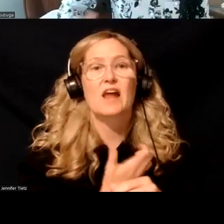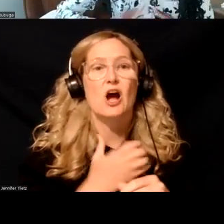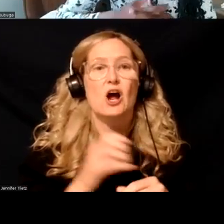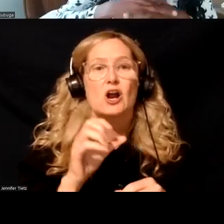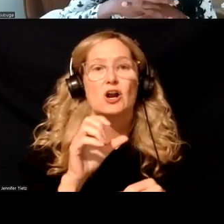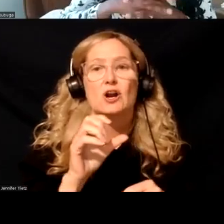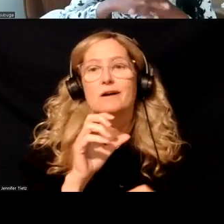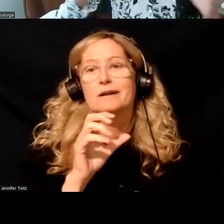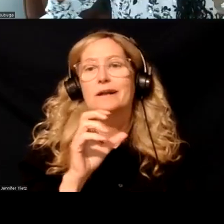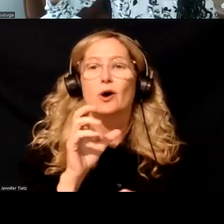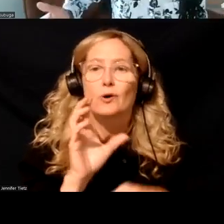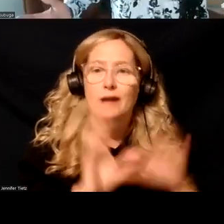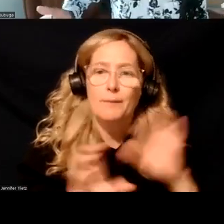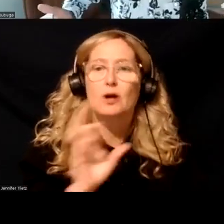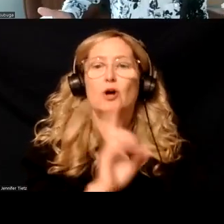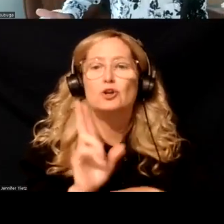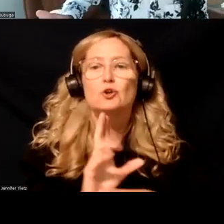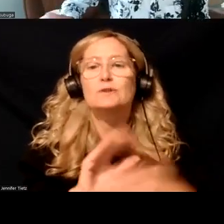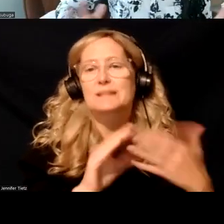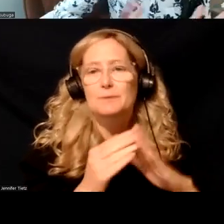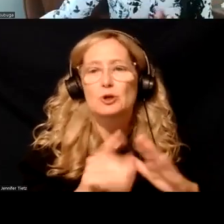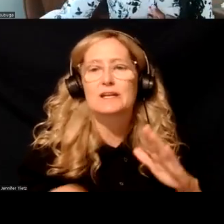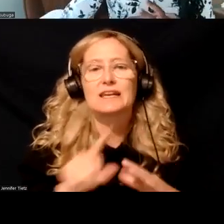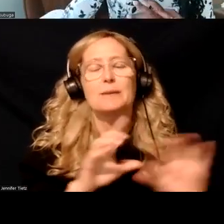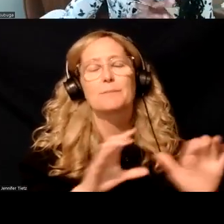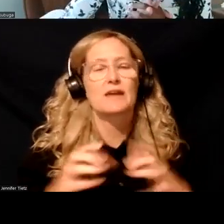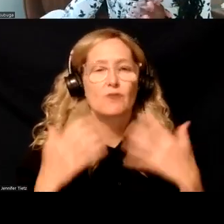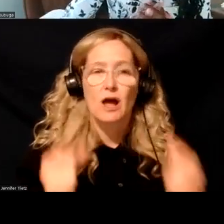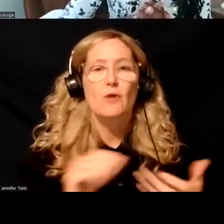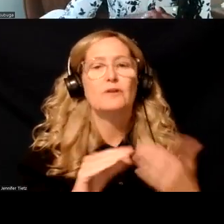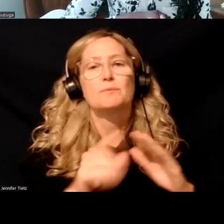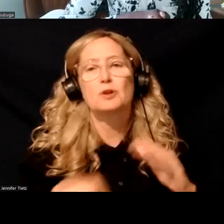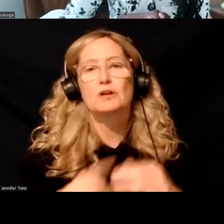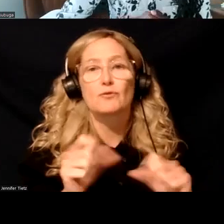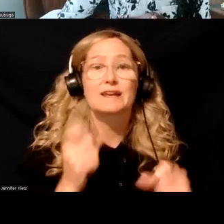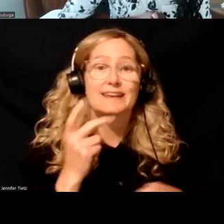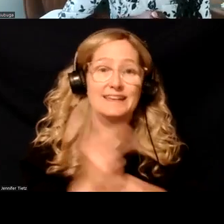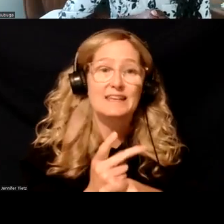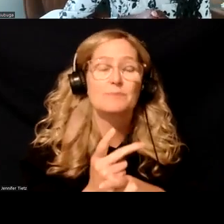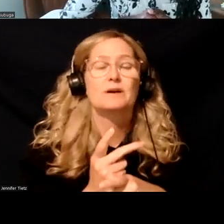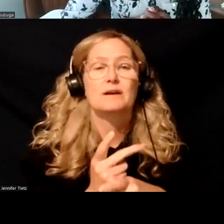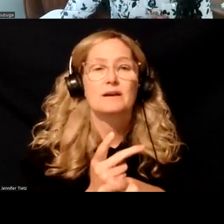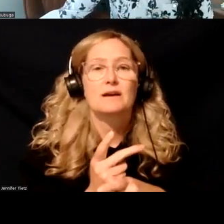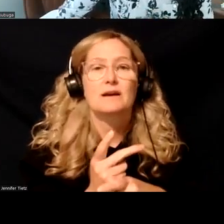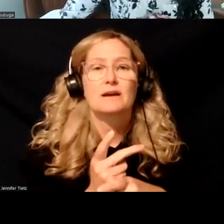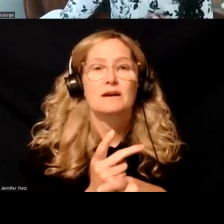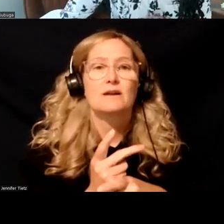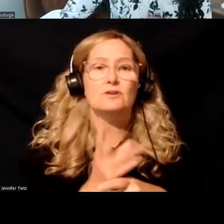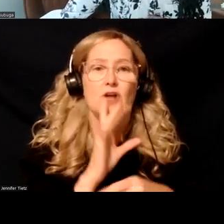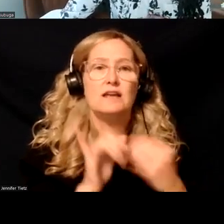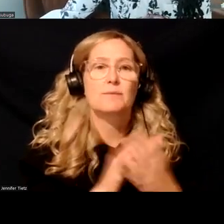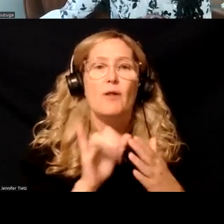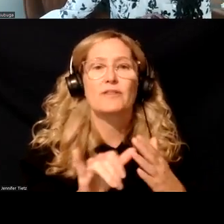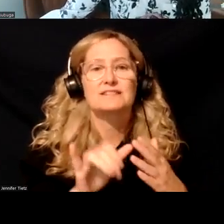use community, our overall behavioral health community, um, if we can keep going through, through this slide, um,